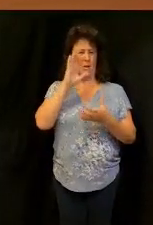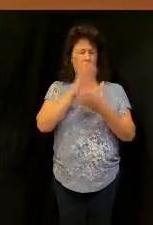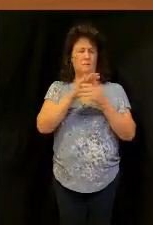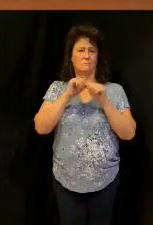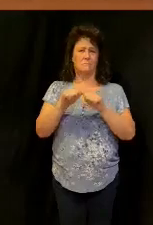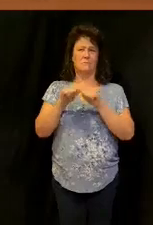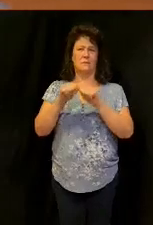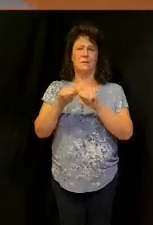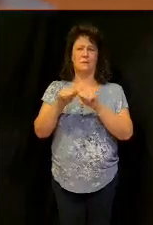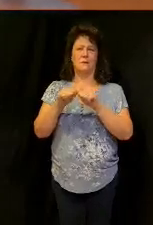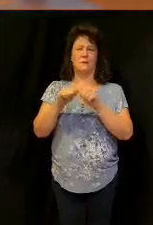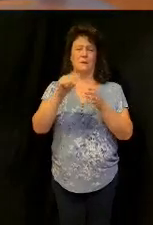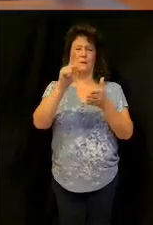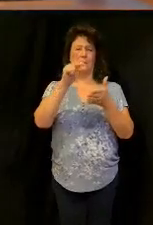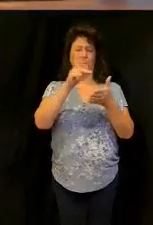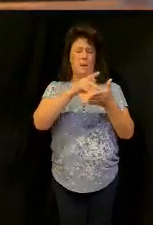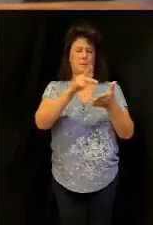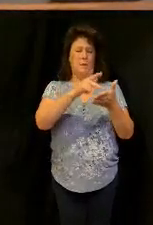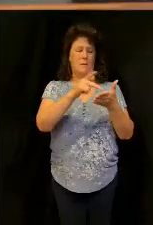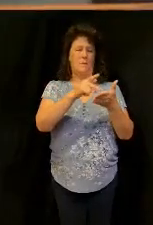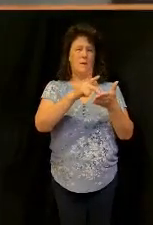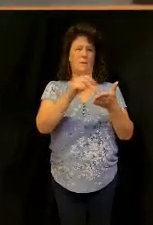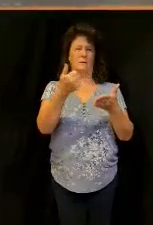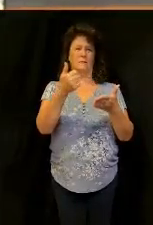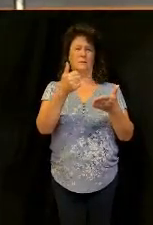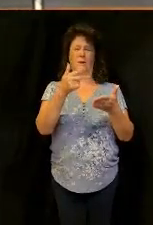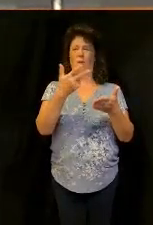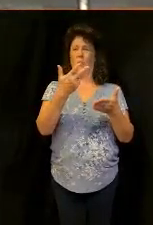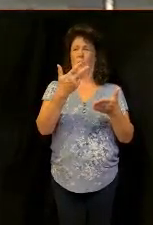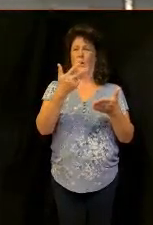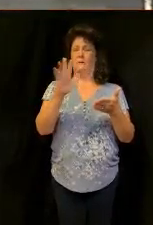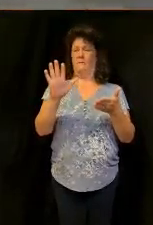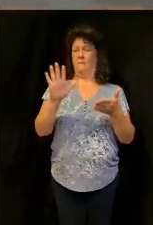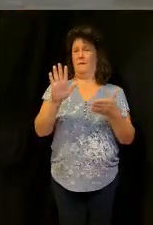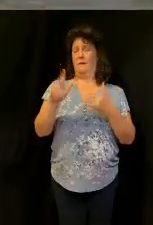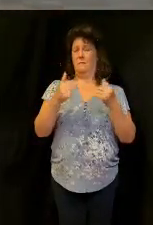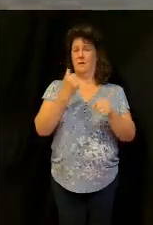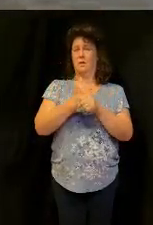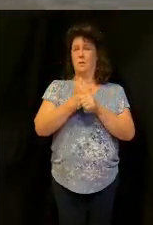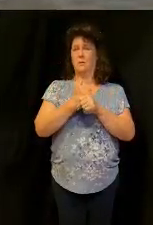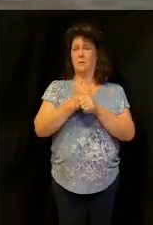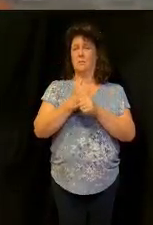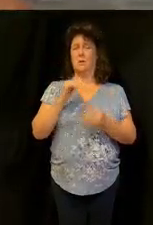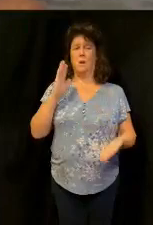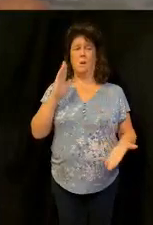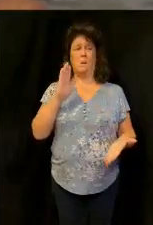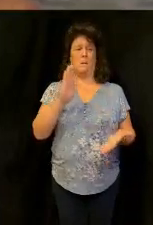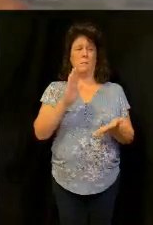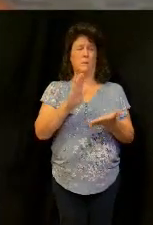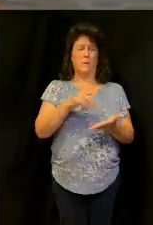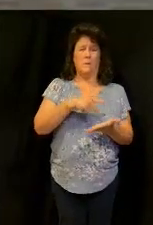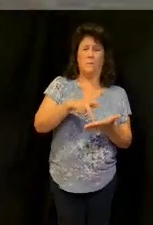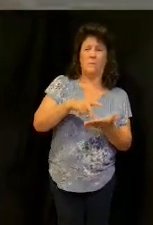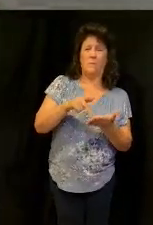thing paid down in the next three to five years can you believe with me hallelujah